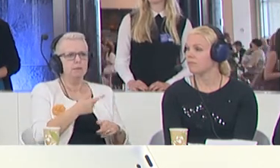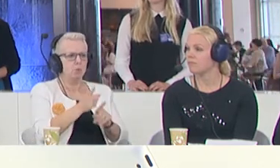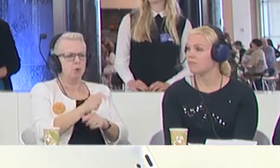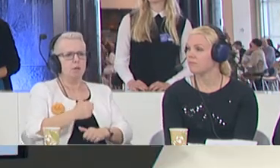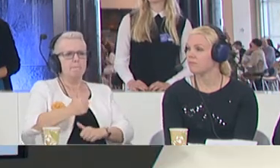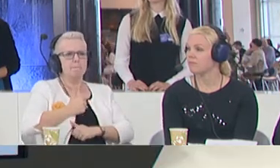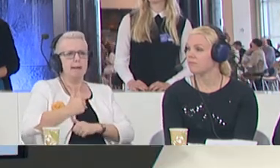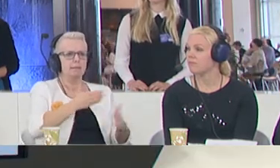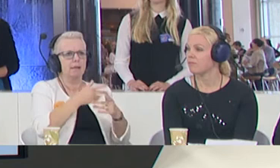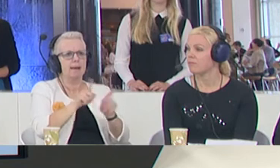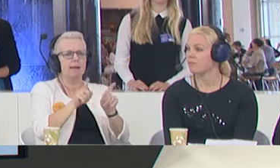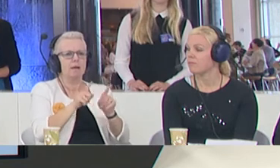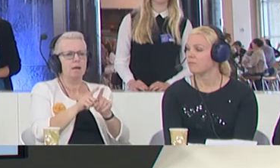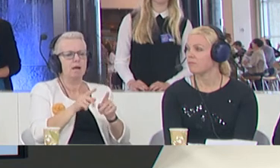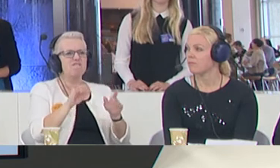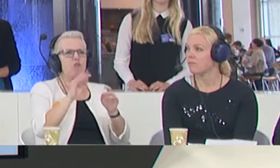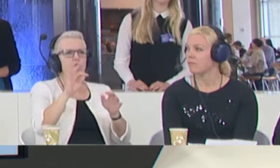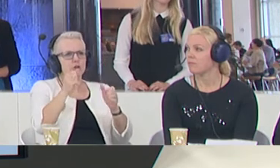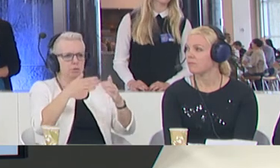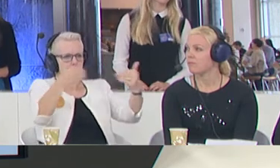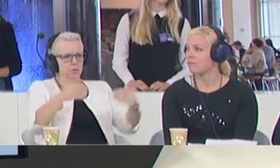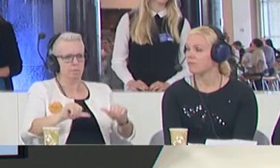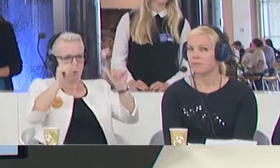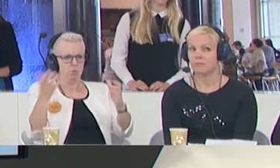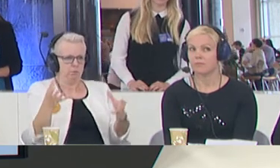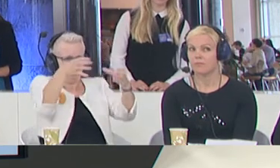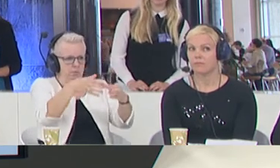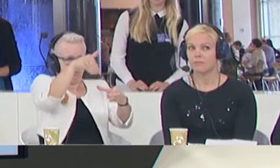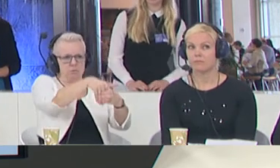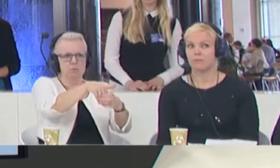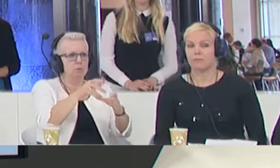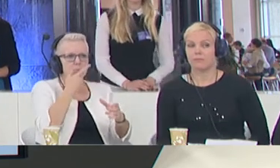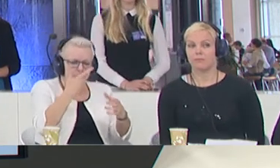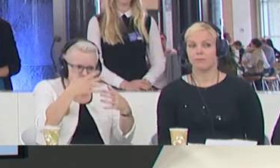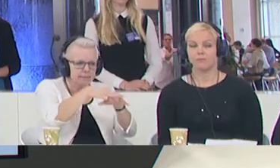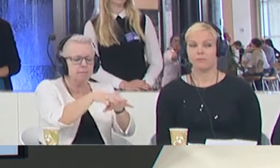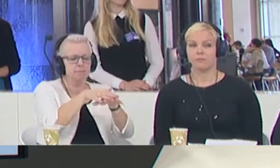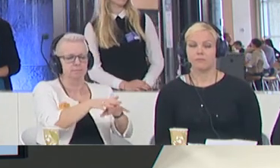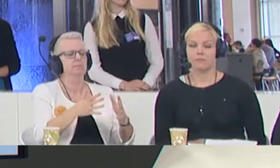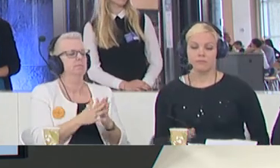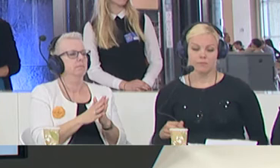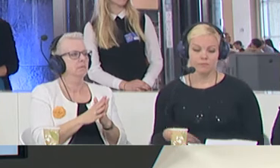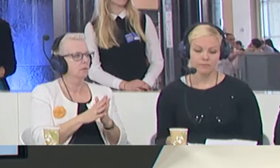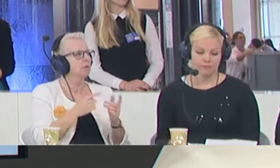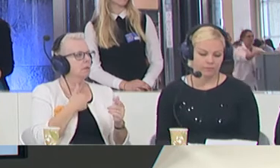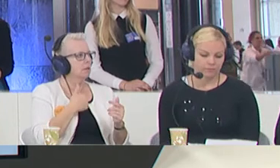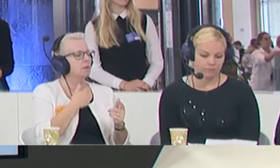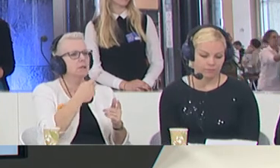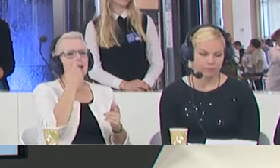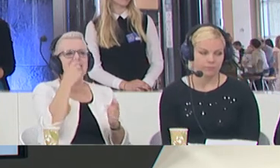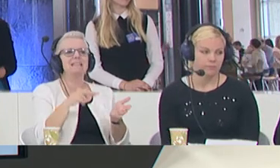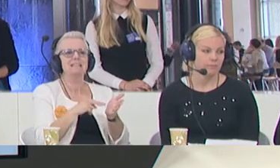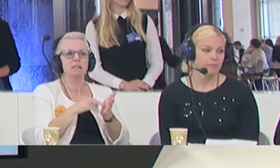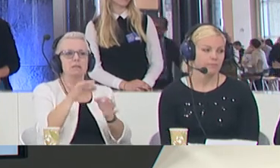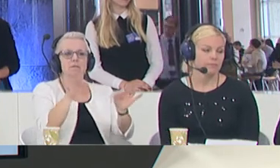building a fortress Europe, we would largely have enough to actually resource the reception and hosting of migrants. And I met a Syrian family